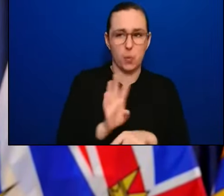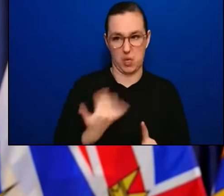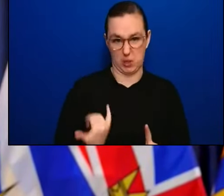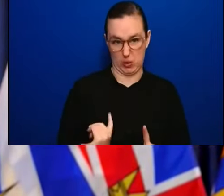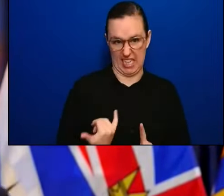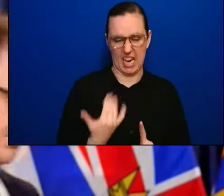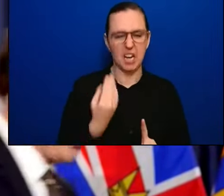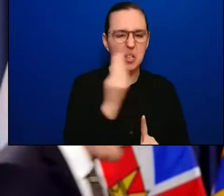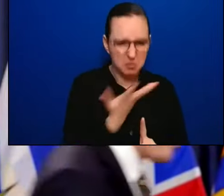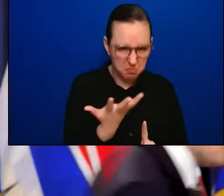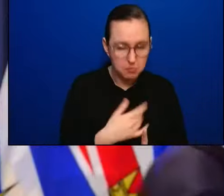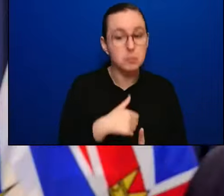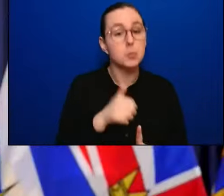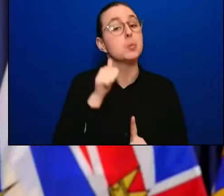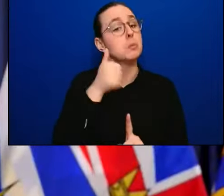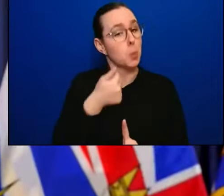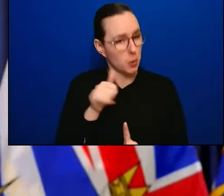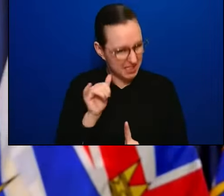to weekly reporting.